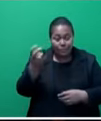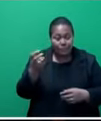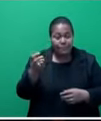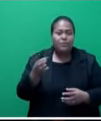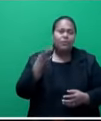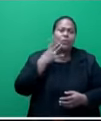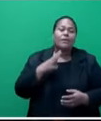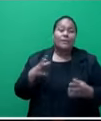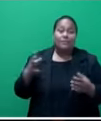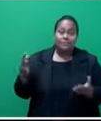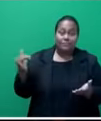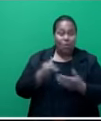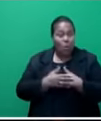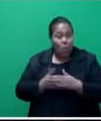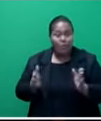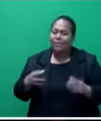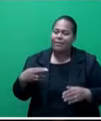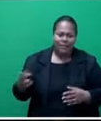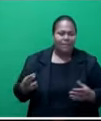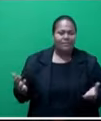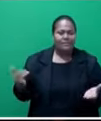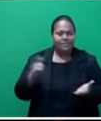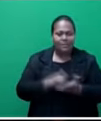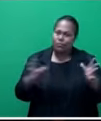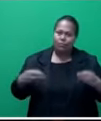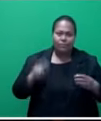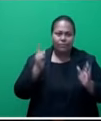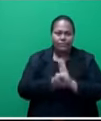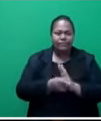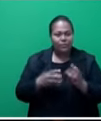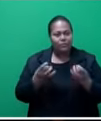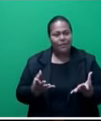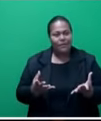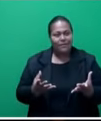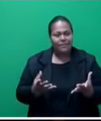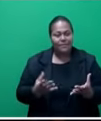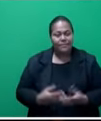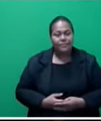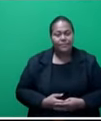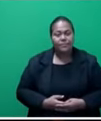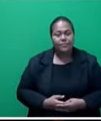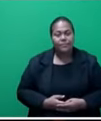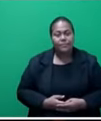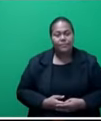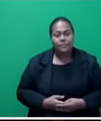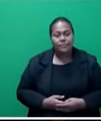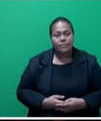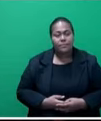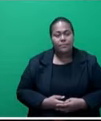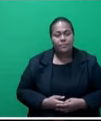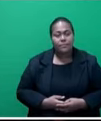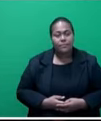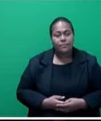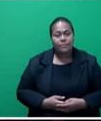this global crisis ends. And the point I want to make,